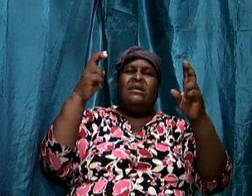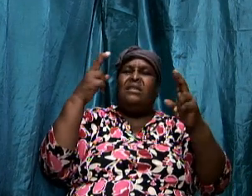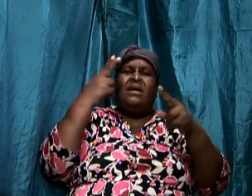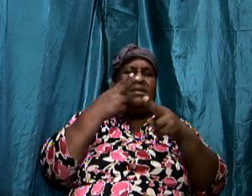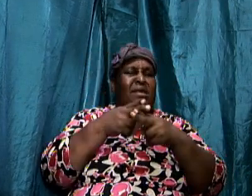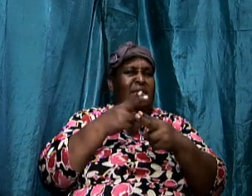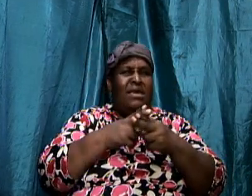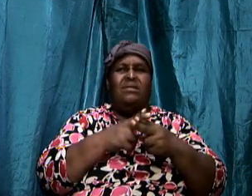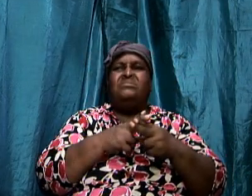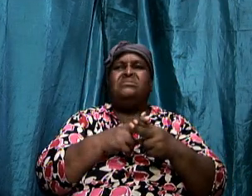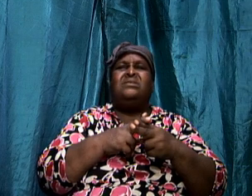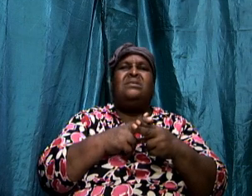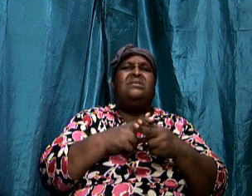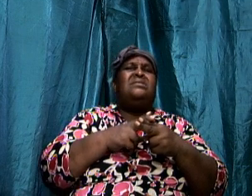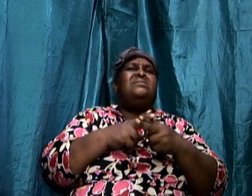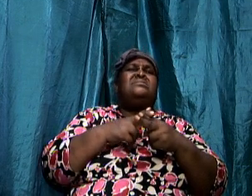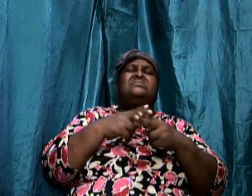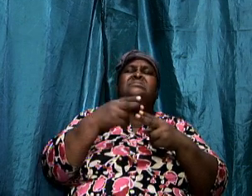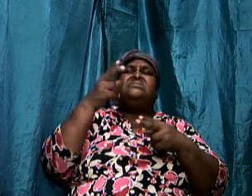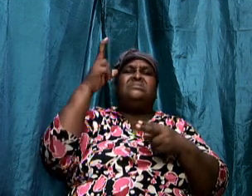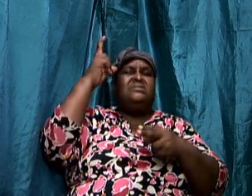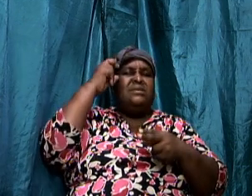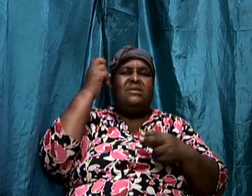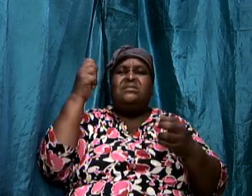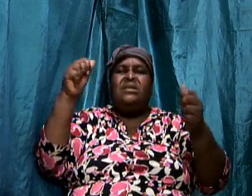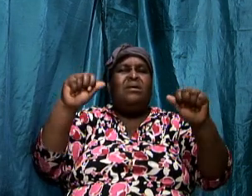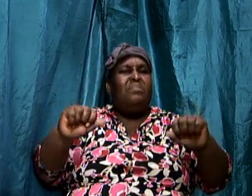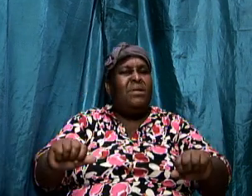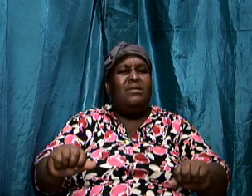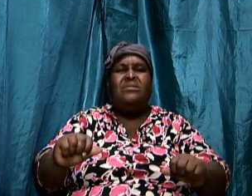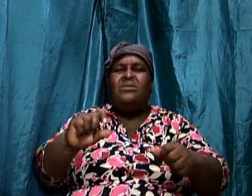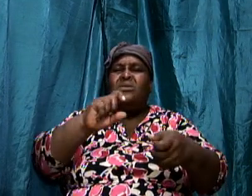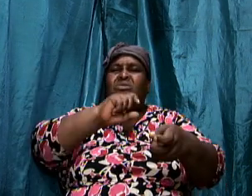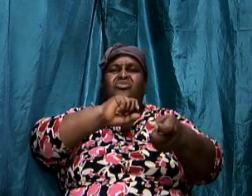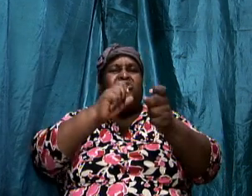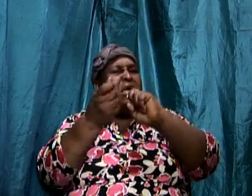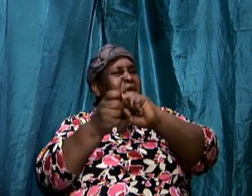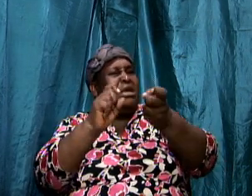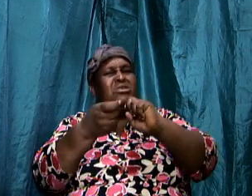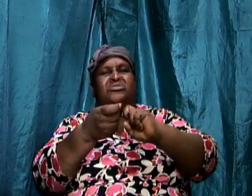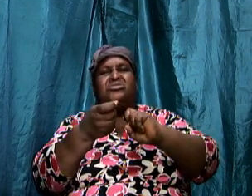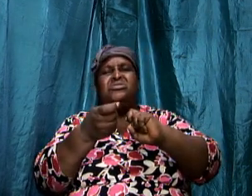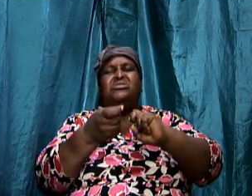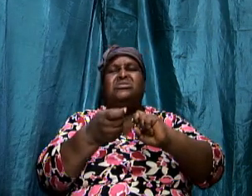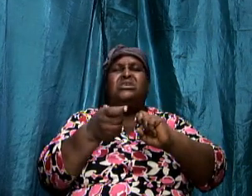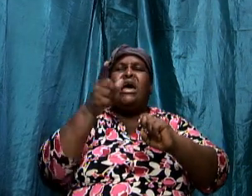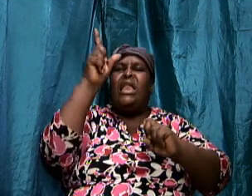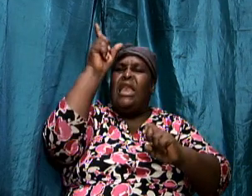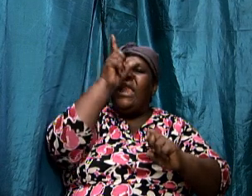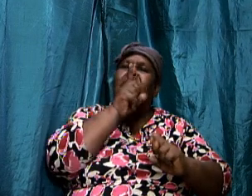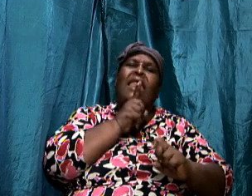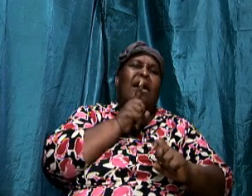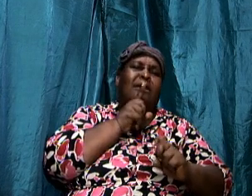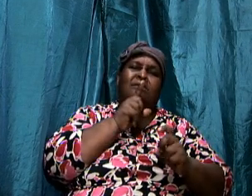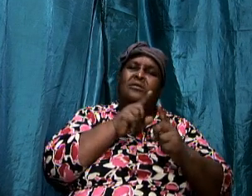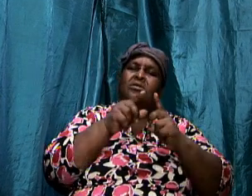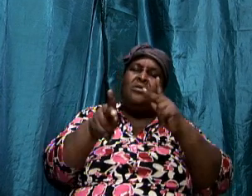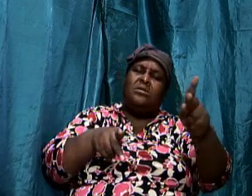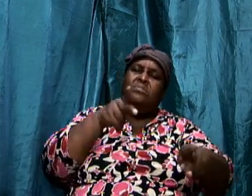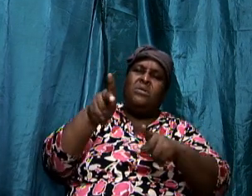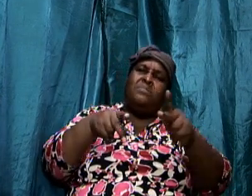to twist and to deceive and to lie to people's mind